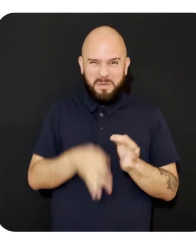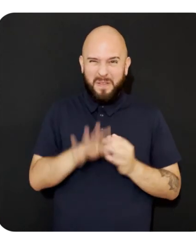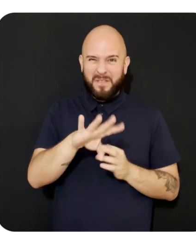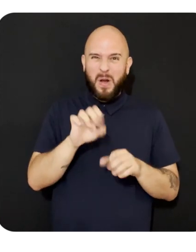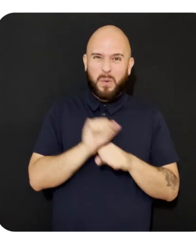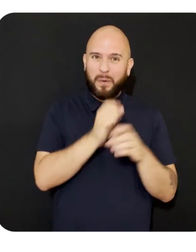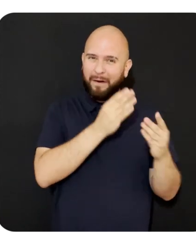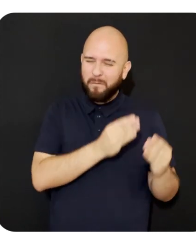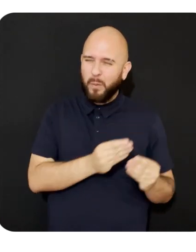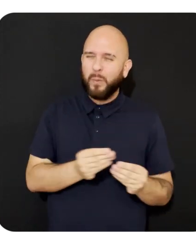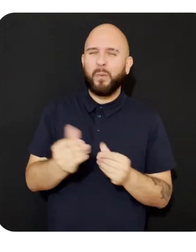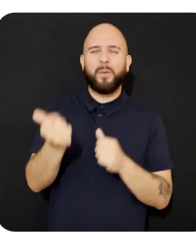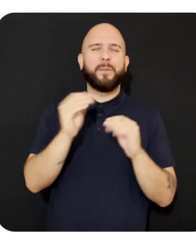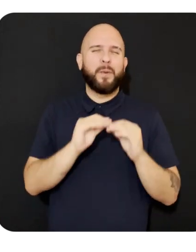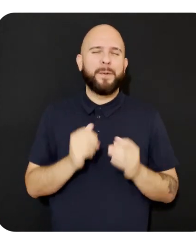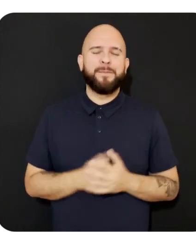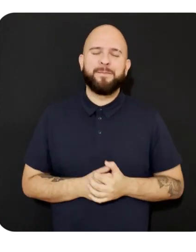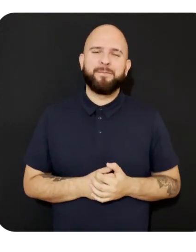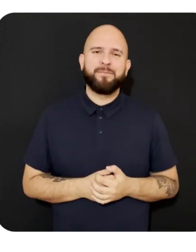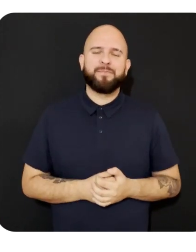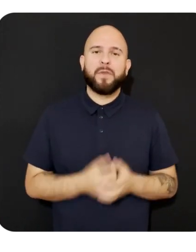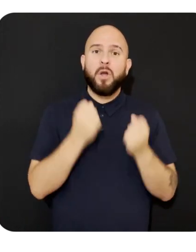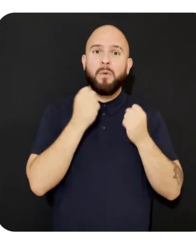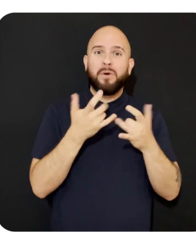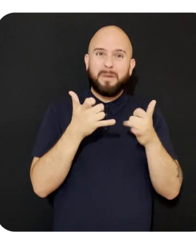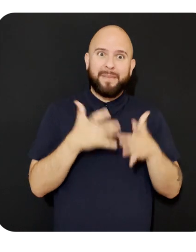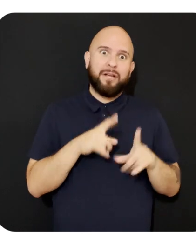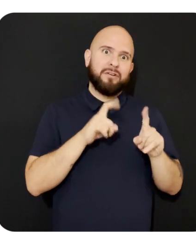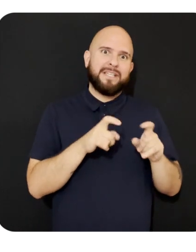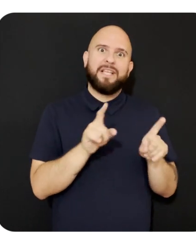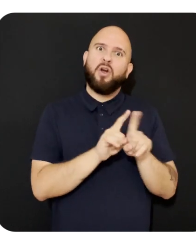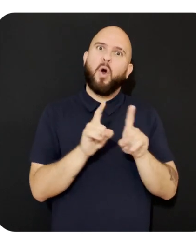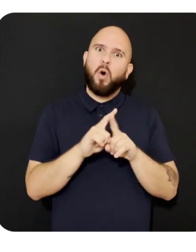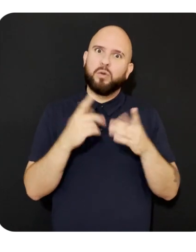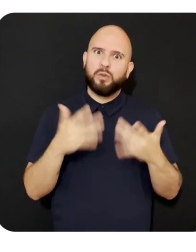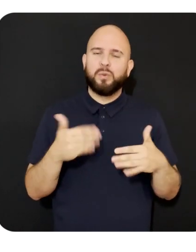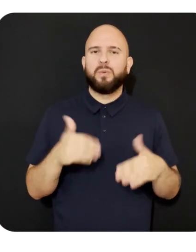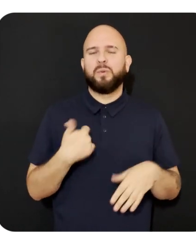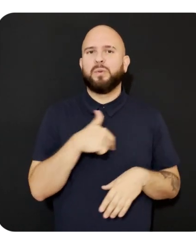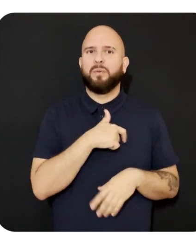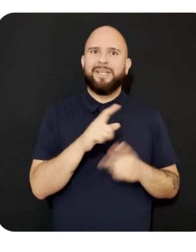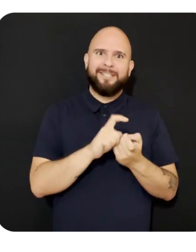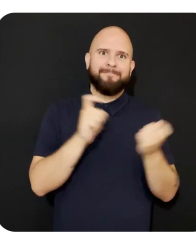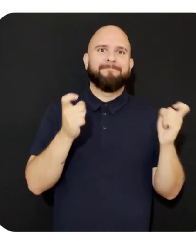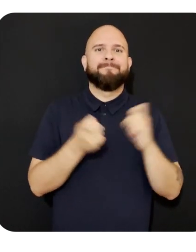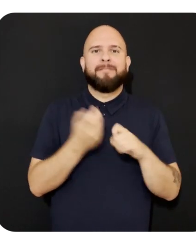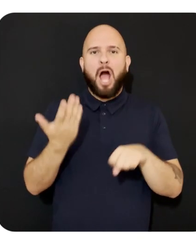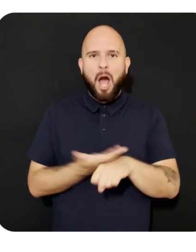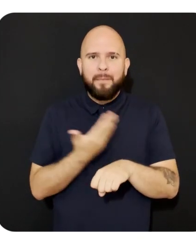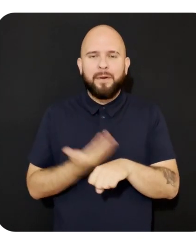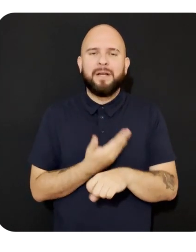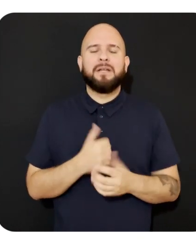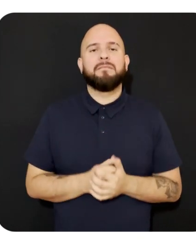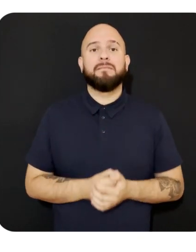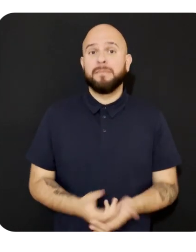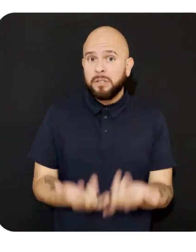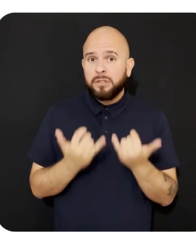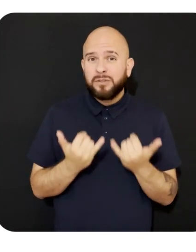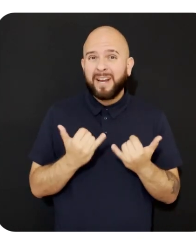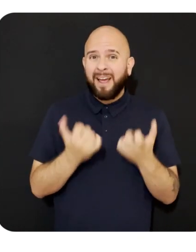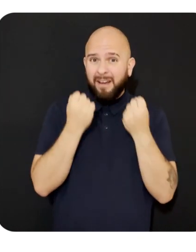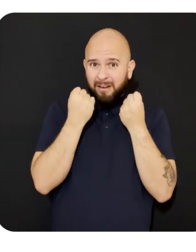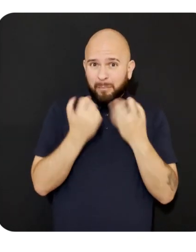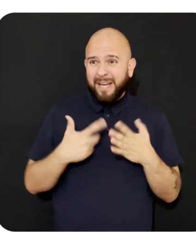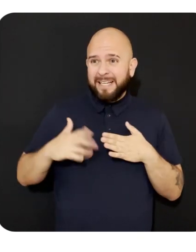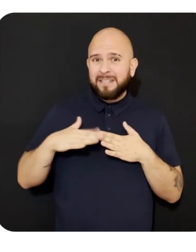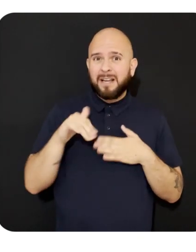workflow. Multiplayer testing has also received a massive workflow upgrade. Today, many of the